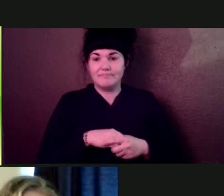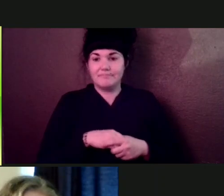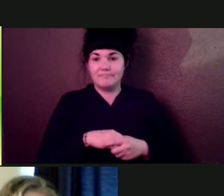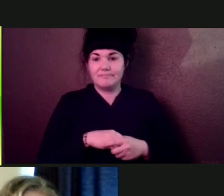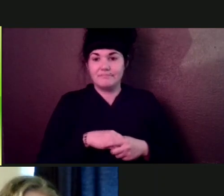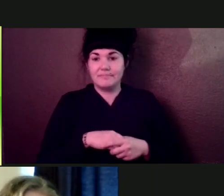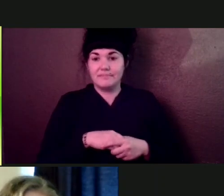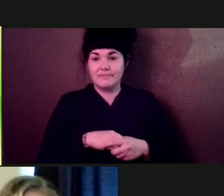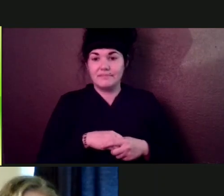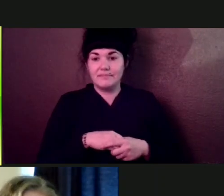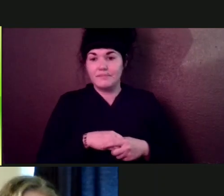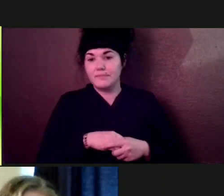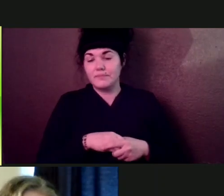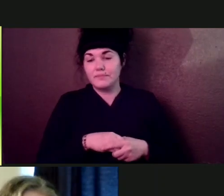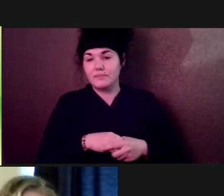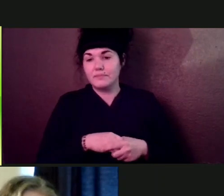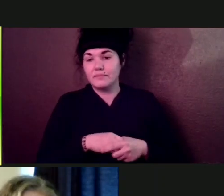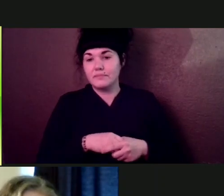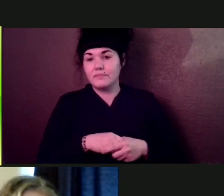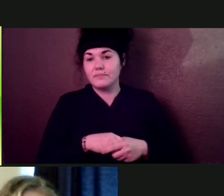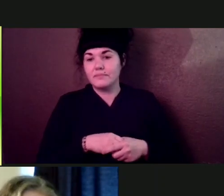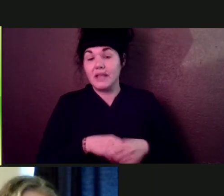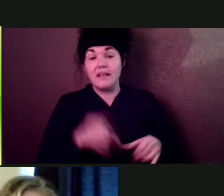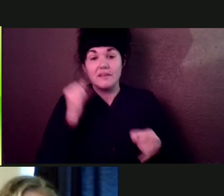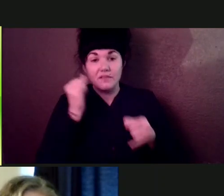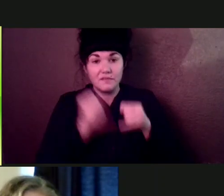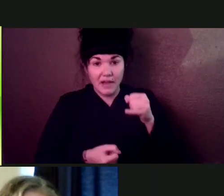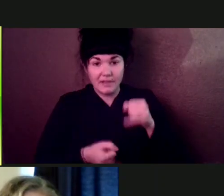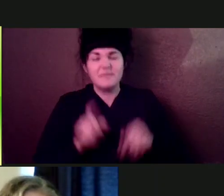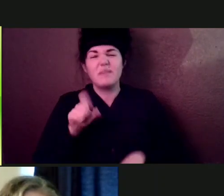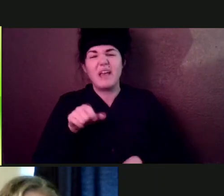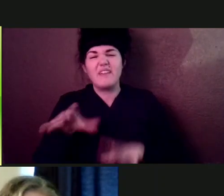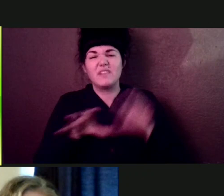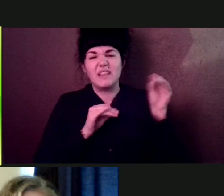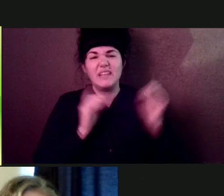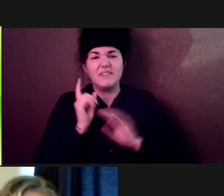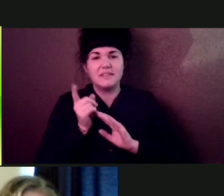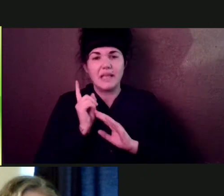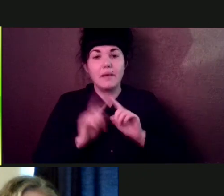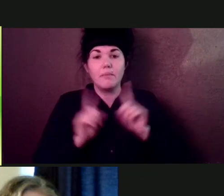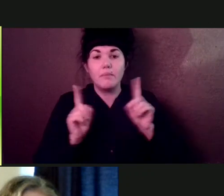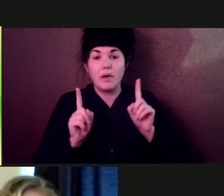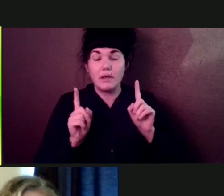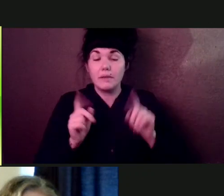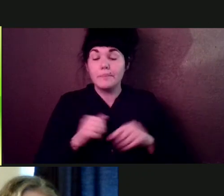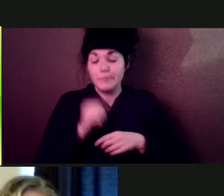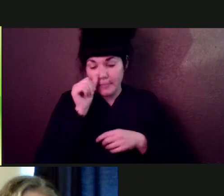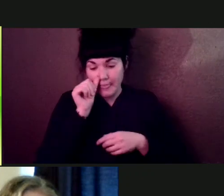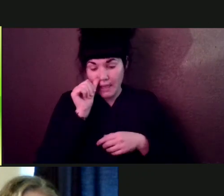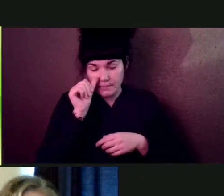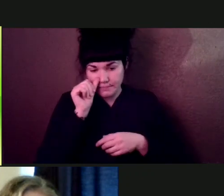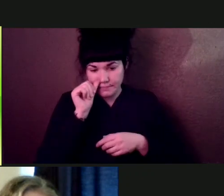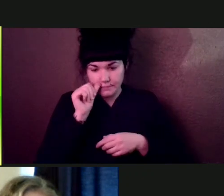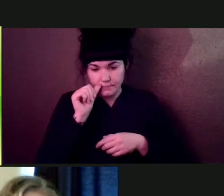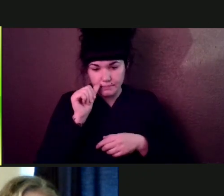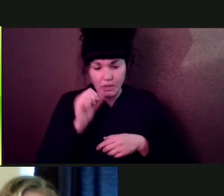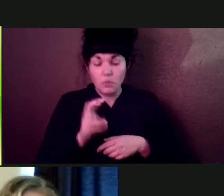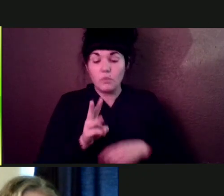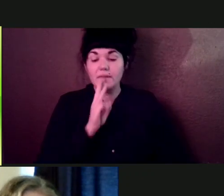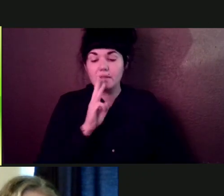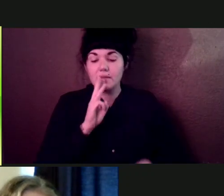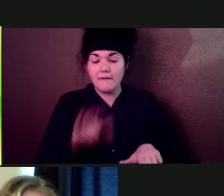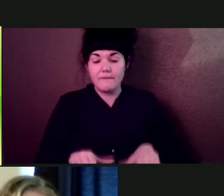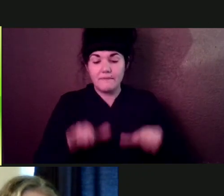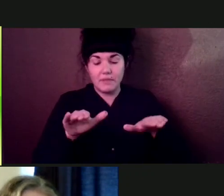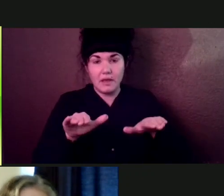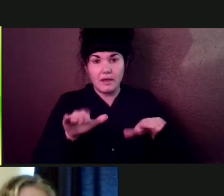just a second here. I just want to, um, layer on with the flood situation. Um, we know we have a majority